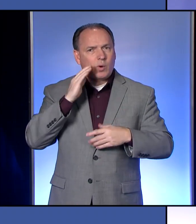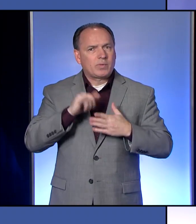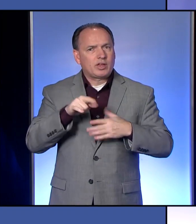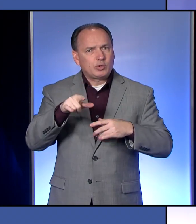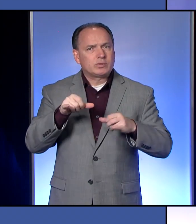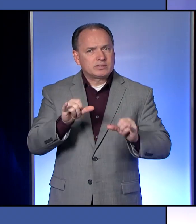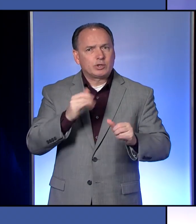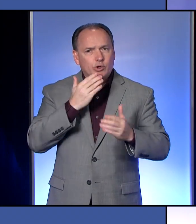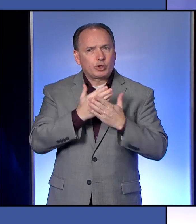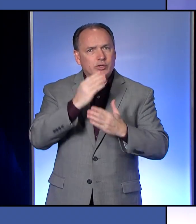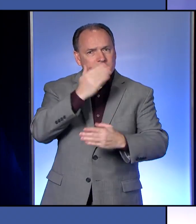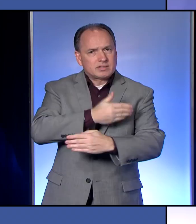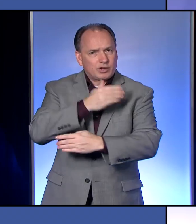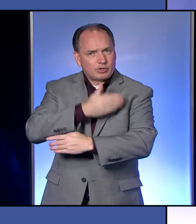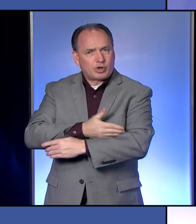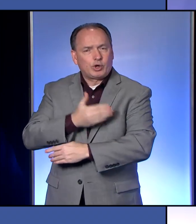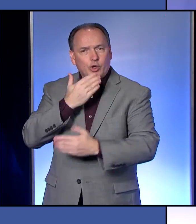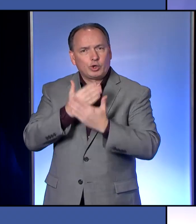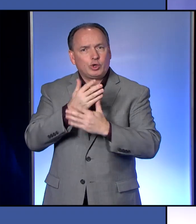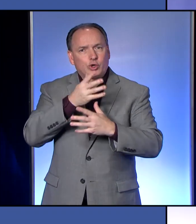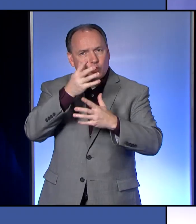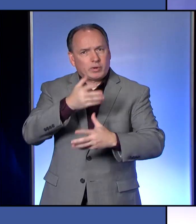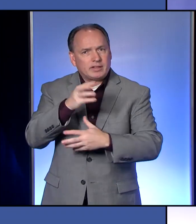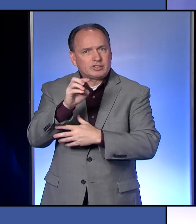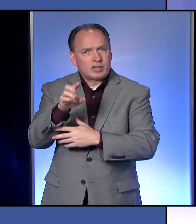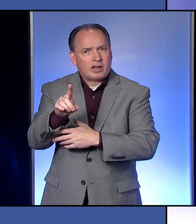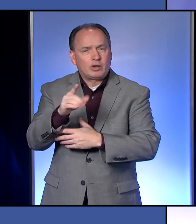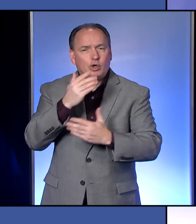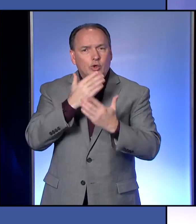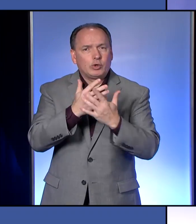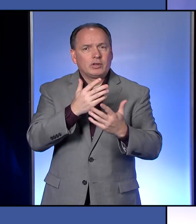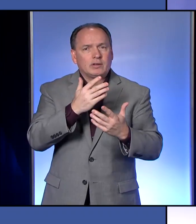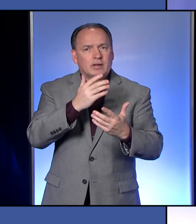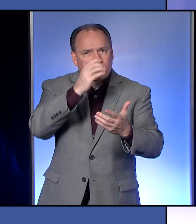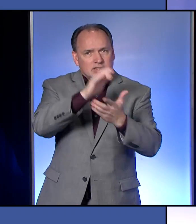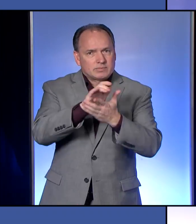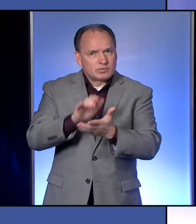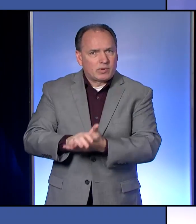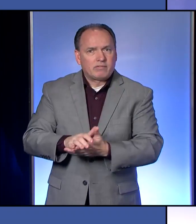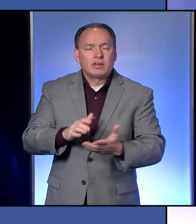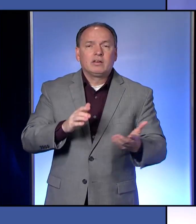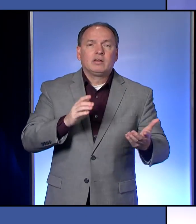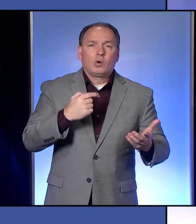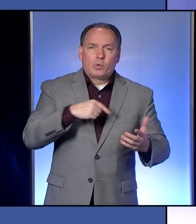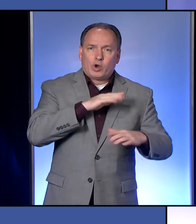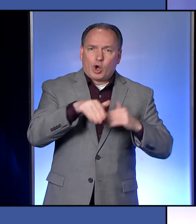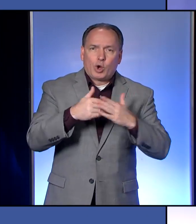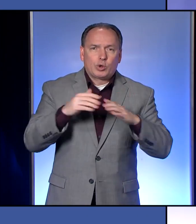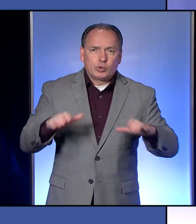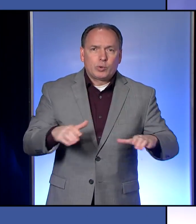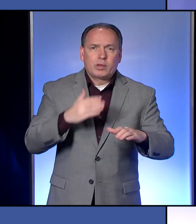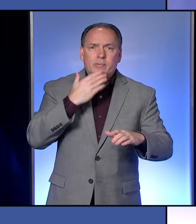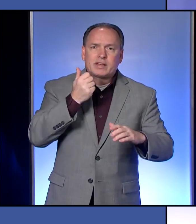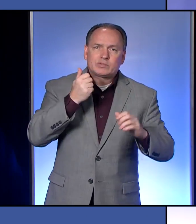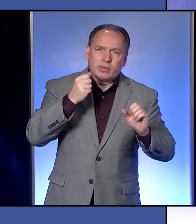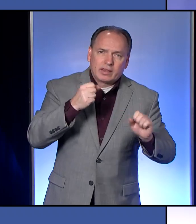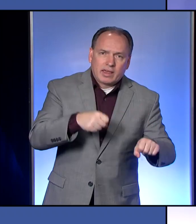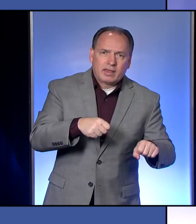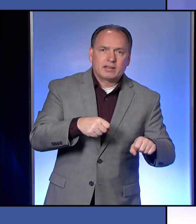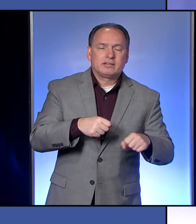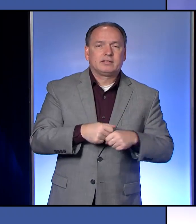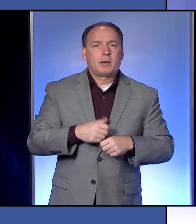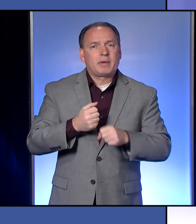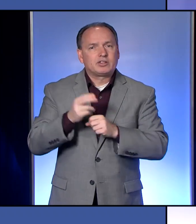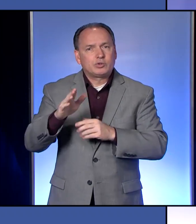a good son or daughter, a good grandchild, a good spouse, um, and we're all doing the best we can. Make sure that your